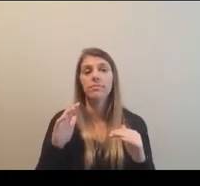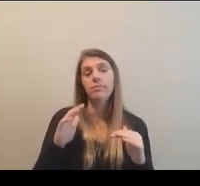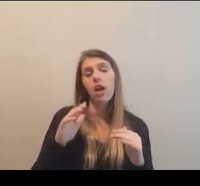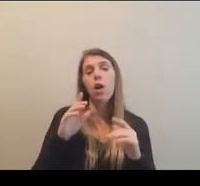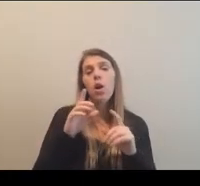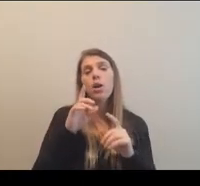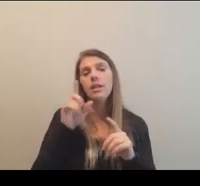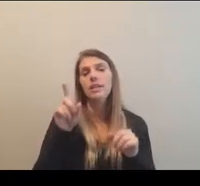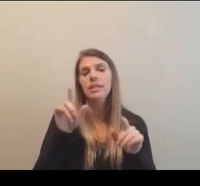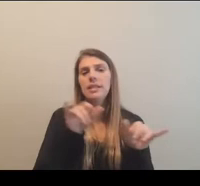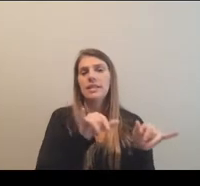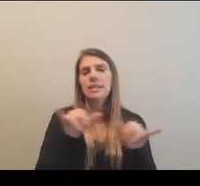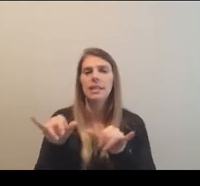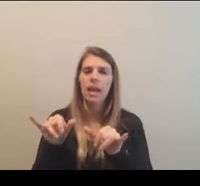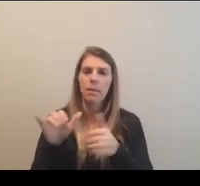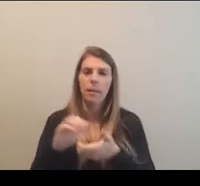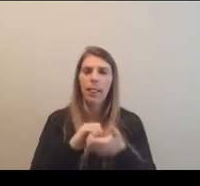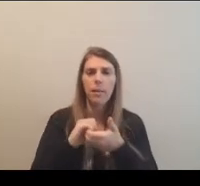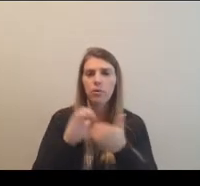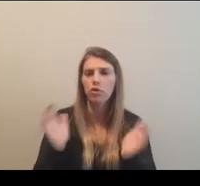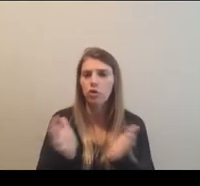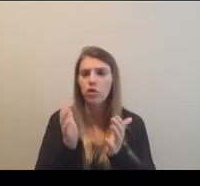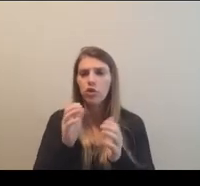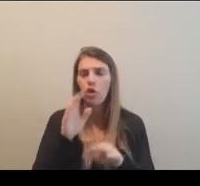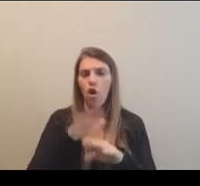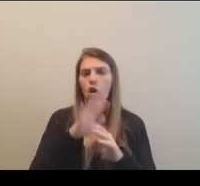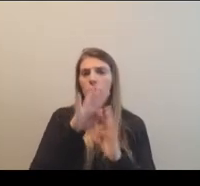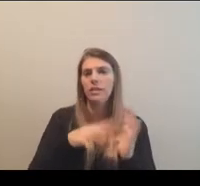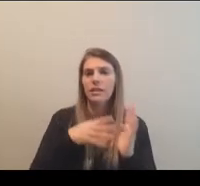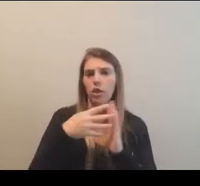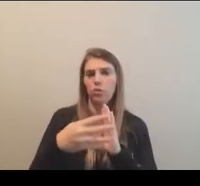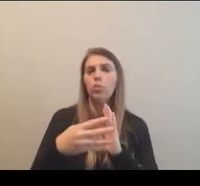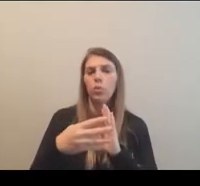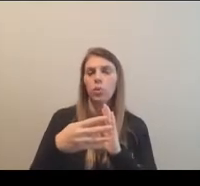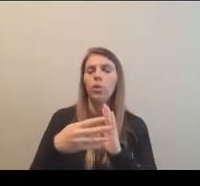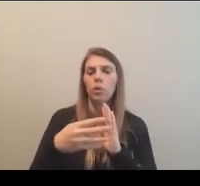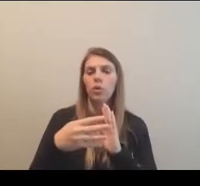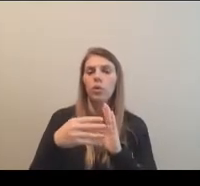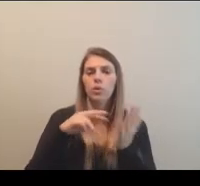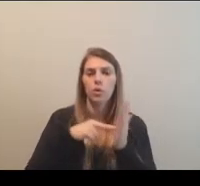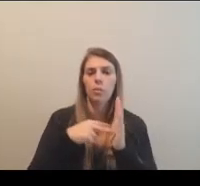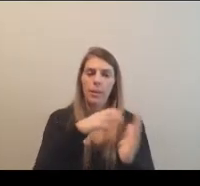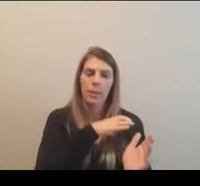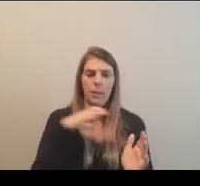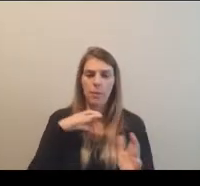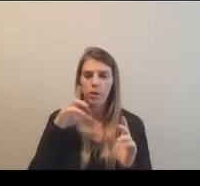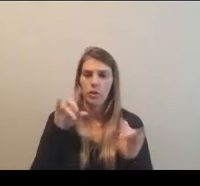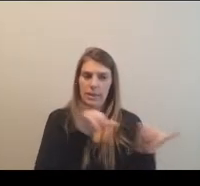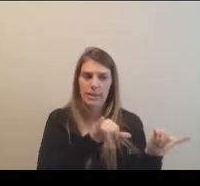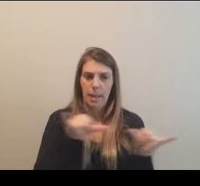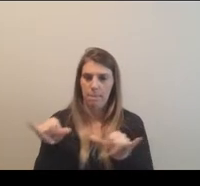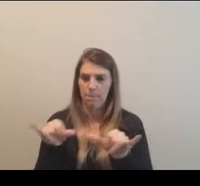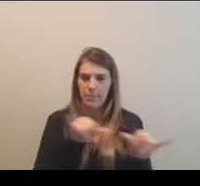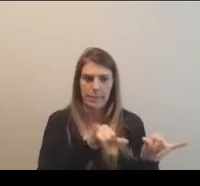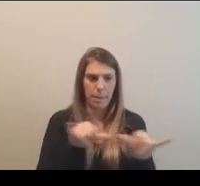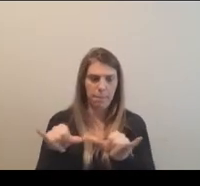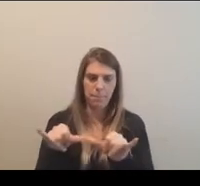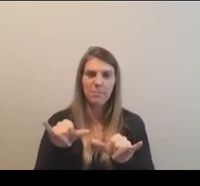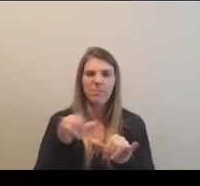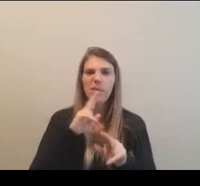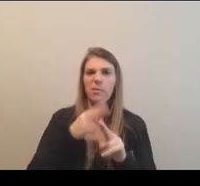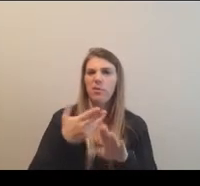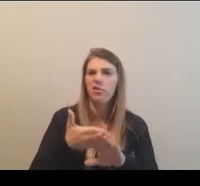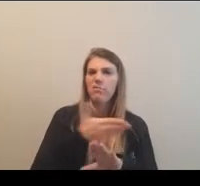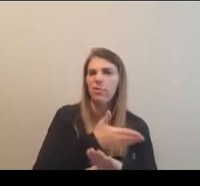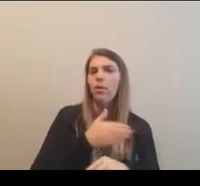also that same collaboration and encouragement to get on a schedule so that those, those committees are doing the same thing, uh, as I mentioned before. So we have